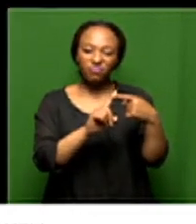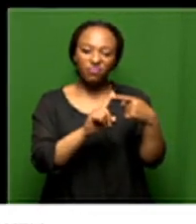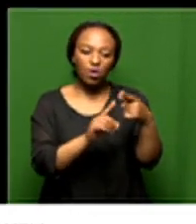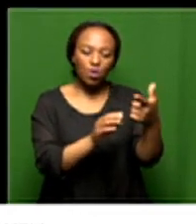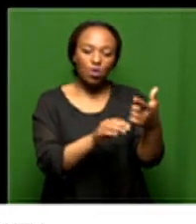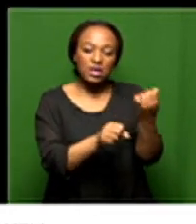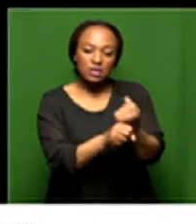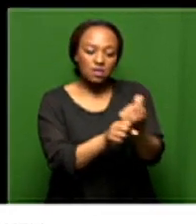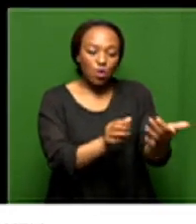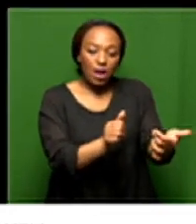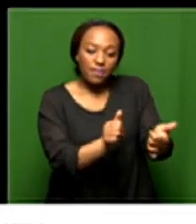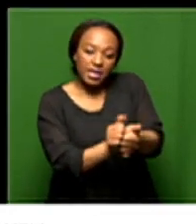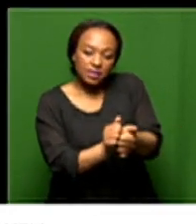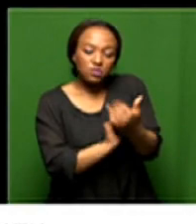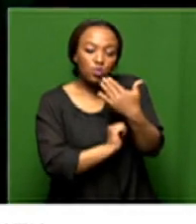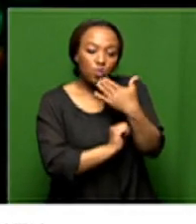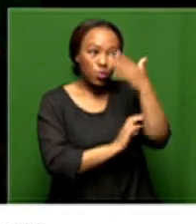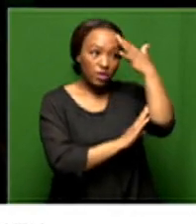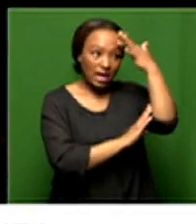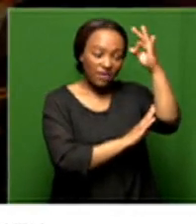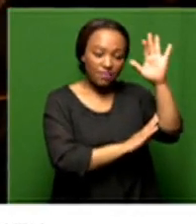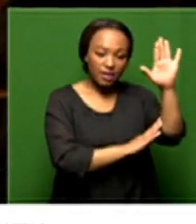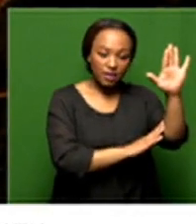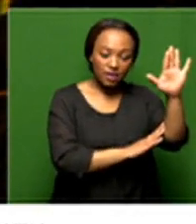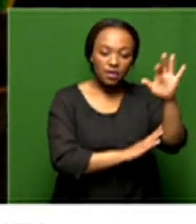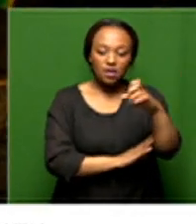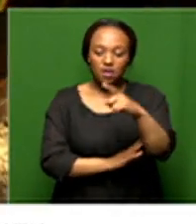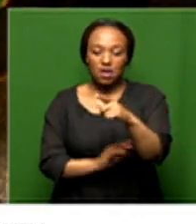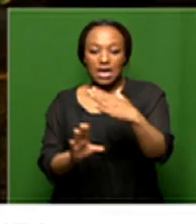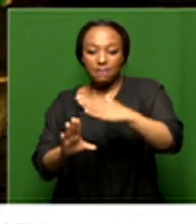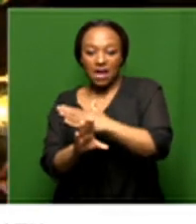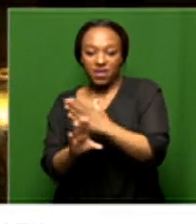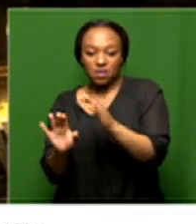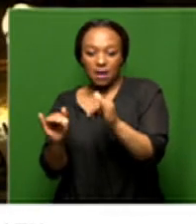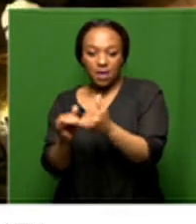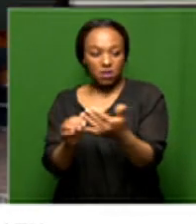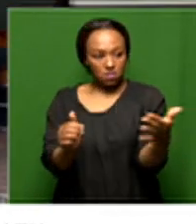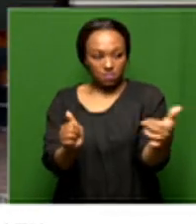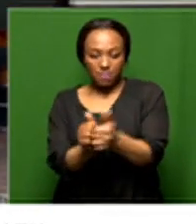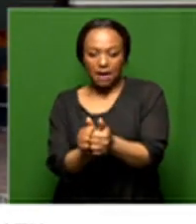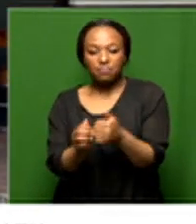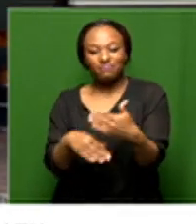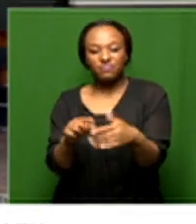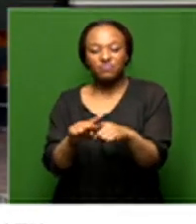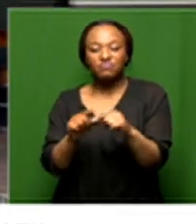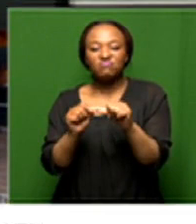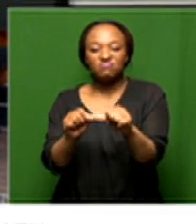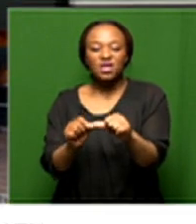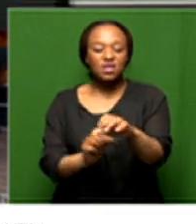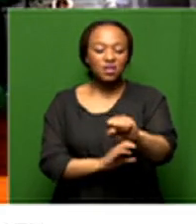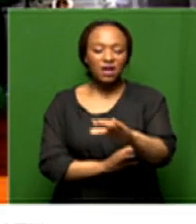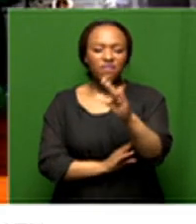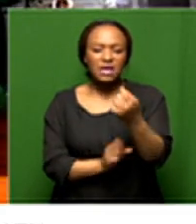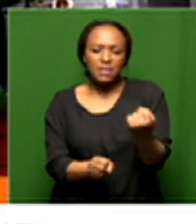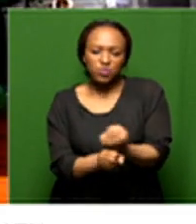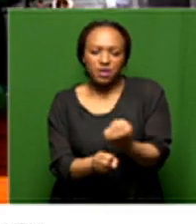collaboration between the public and private sector because i think this is going to be a south african effort so the expectation should not be that it's just